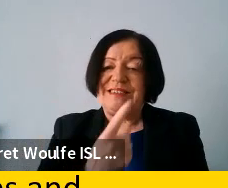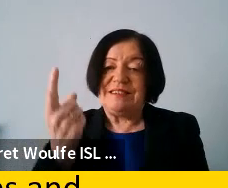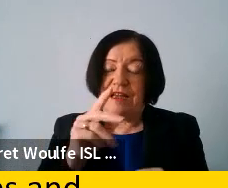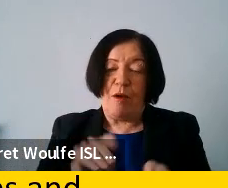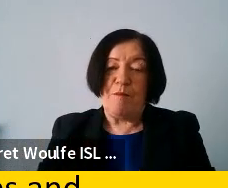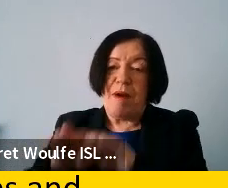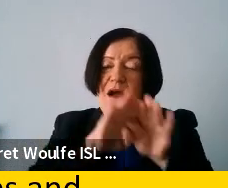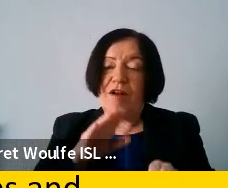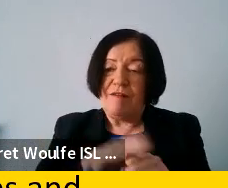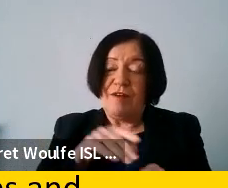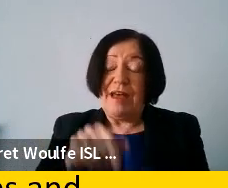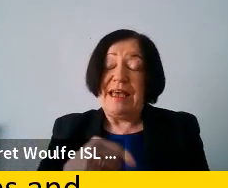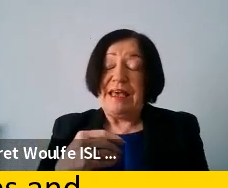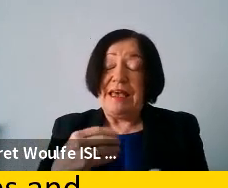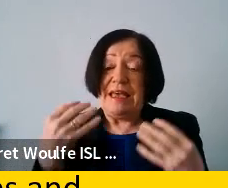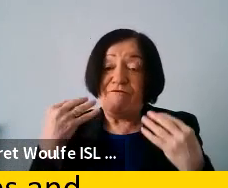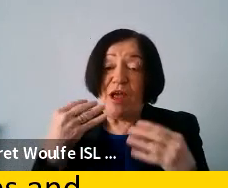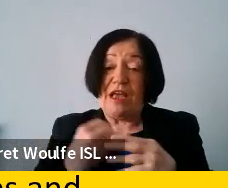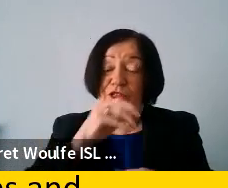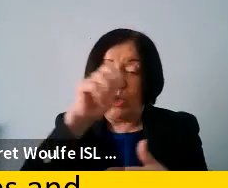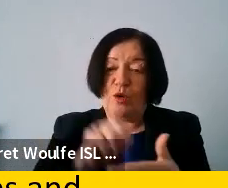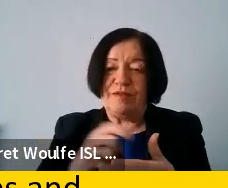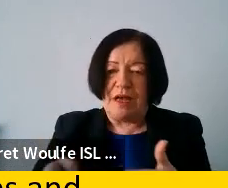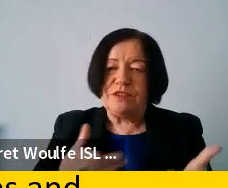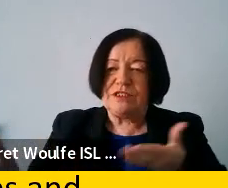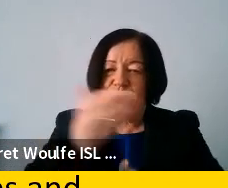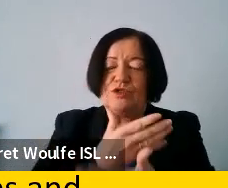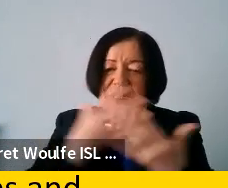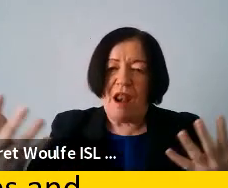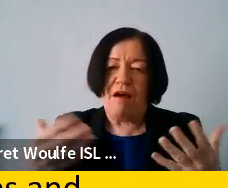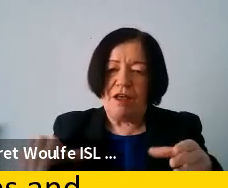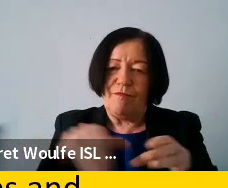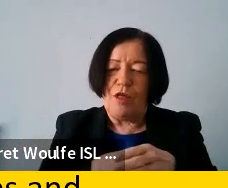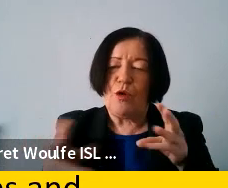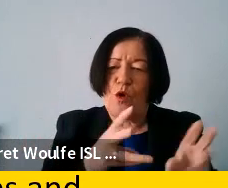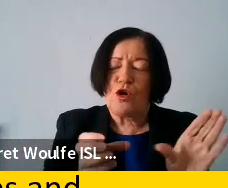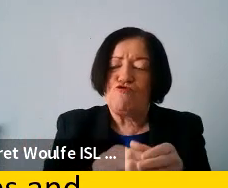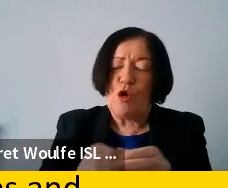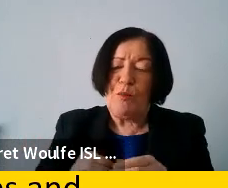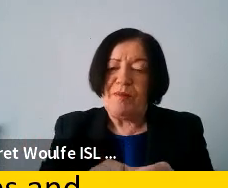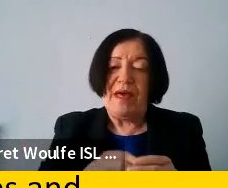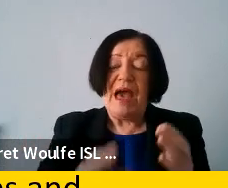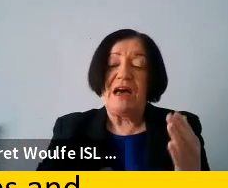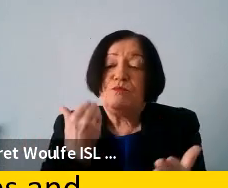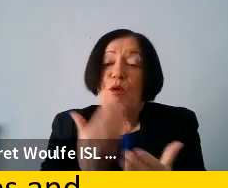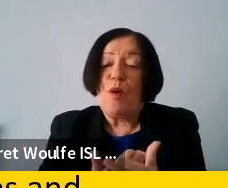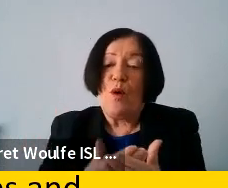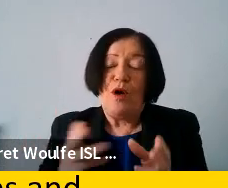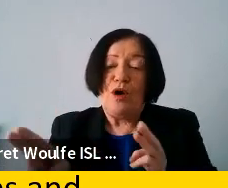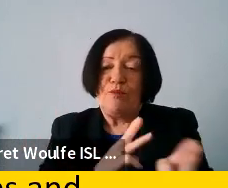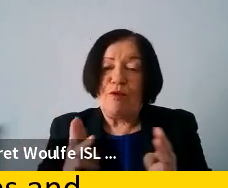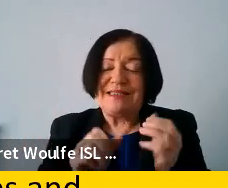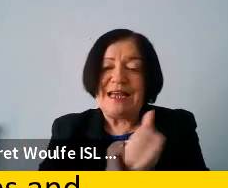for data in the EU. That was discussed a lot amongst our working group. As proposed practical